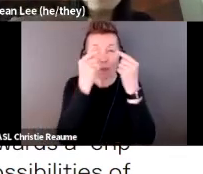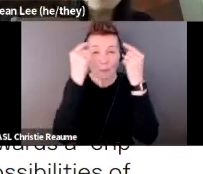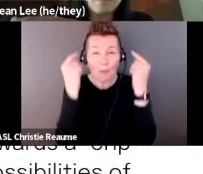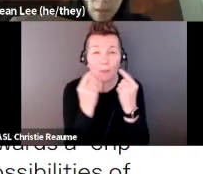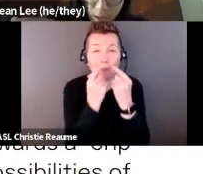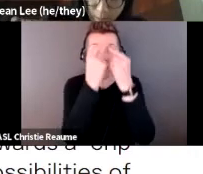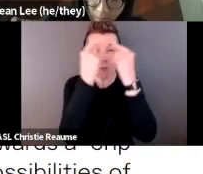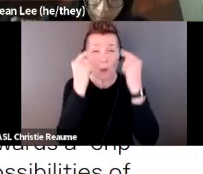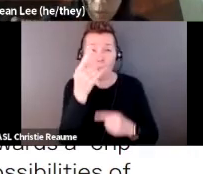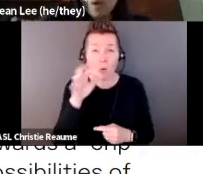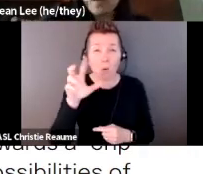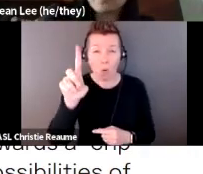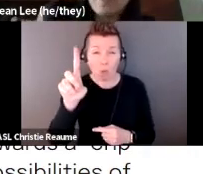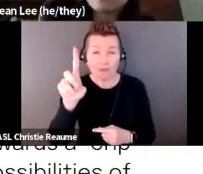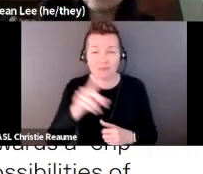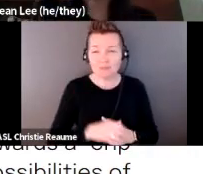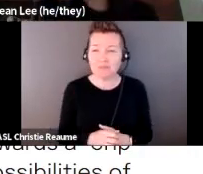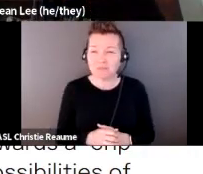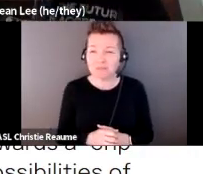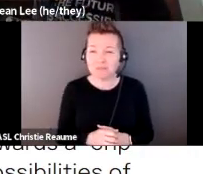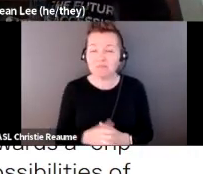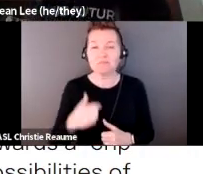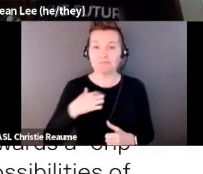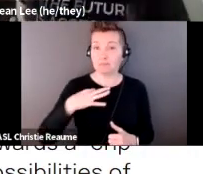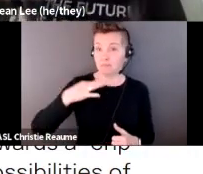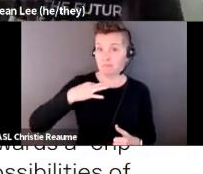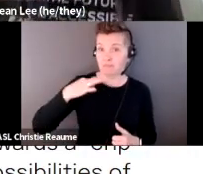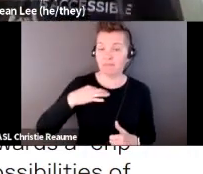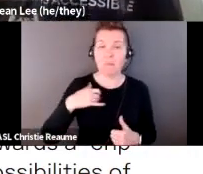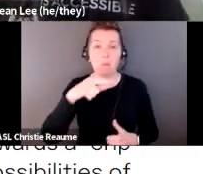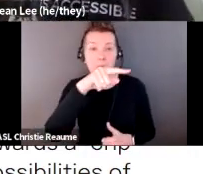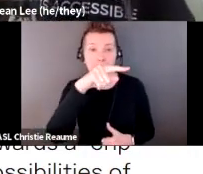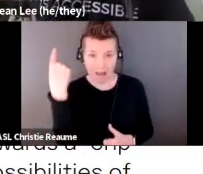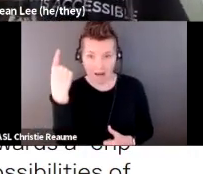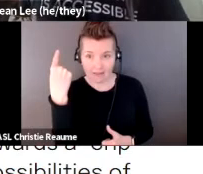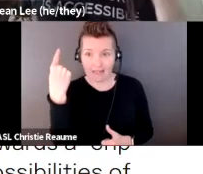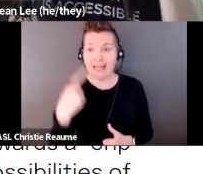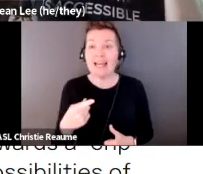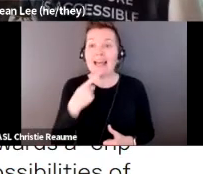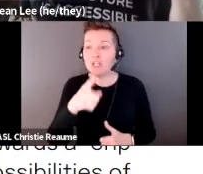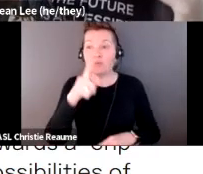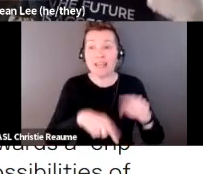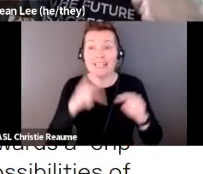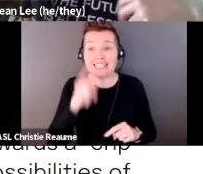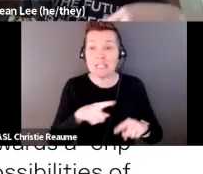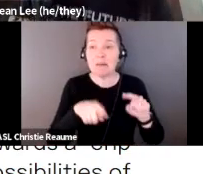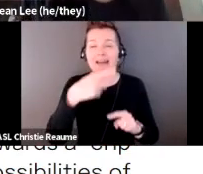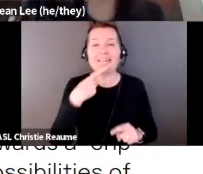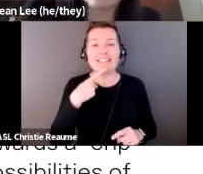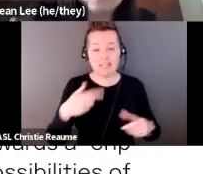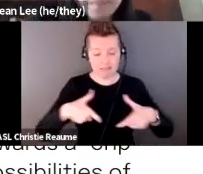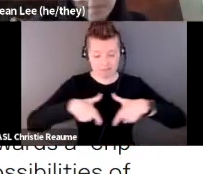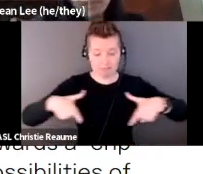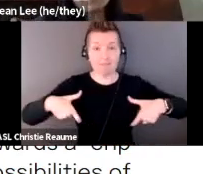frames. Um, and I'm wearing a black t-shirt and it's off the camera, but it says the future is